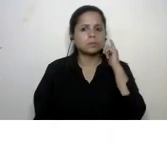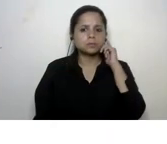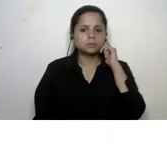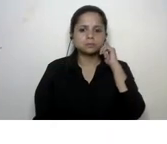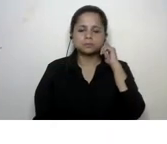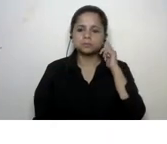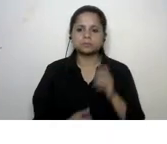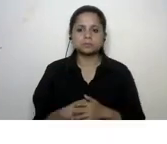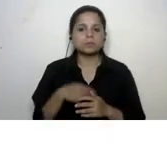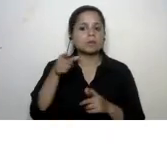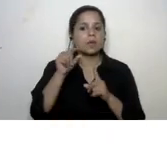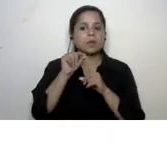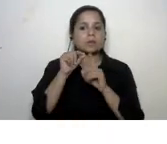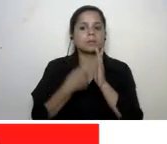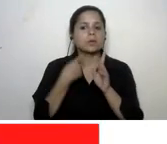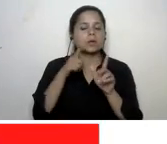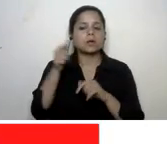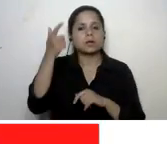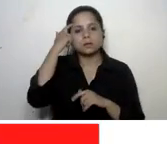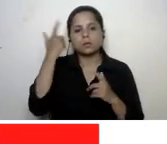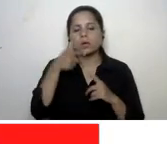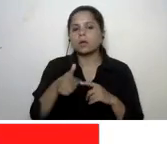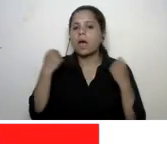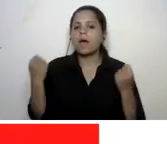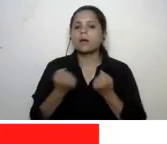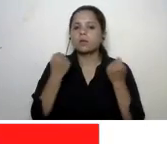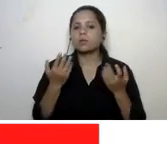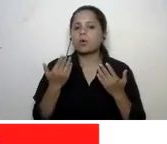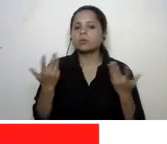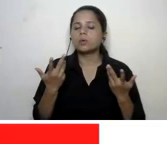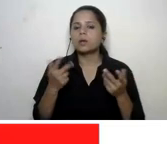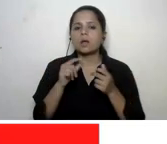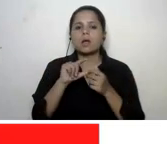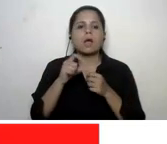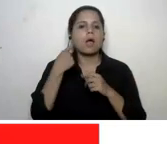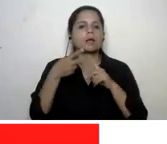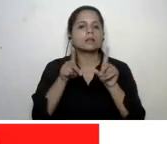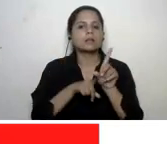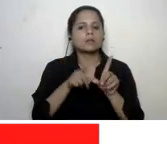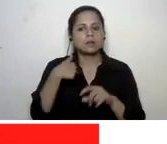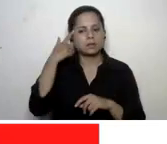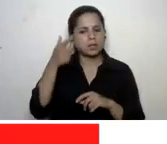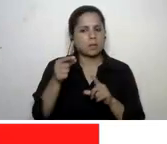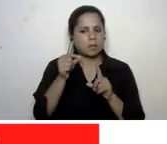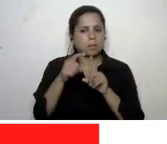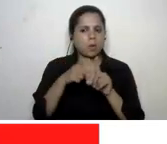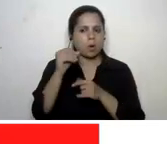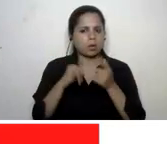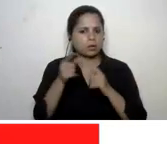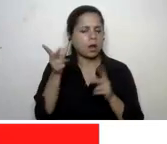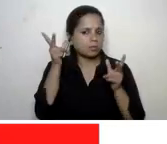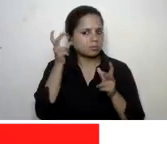yes priya what kind of activities could we bring in here i thought of having a podcast do you think